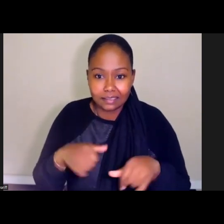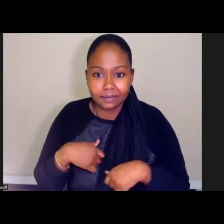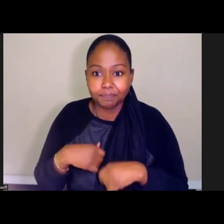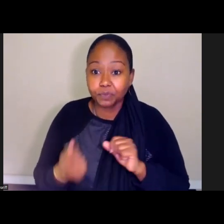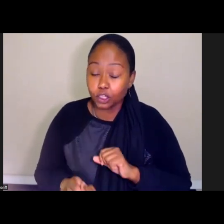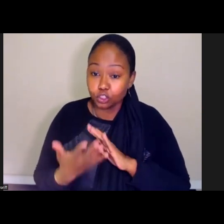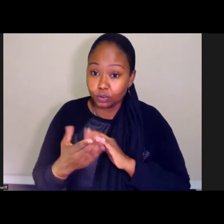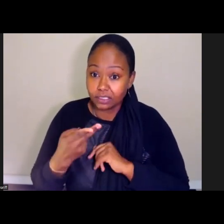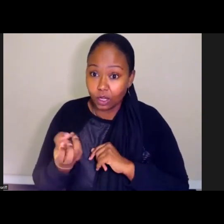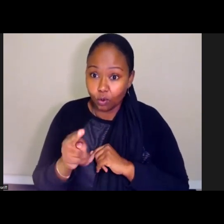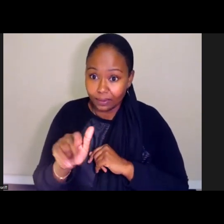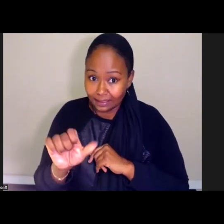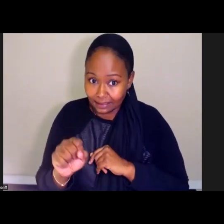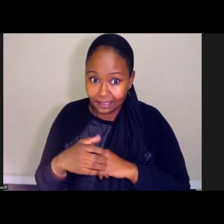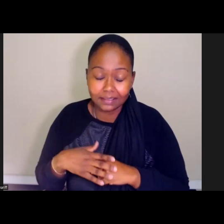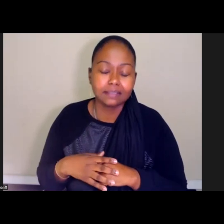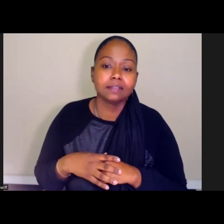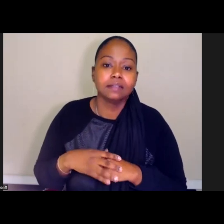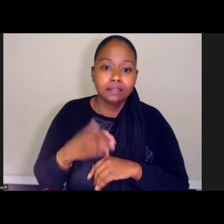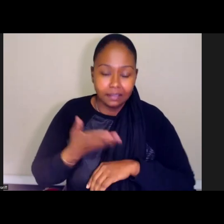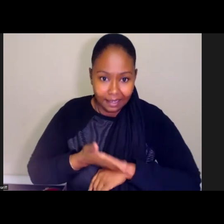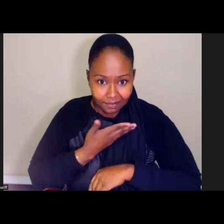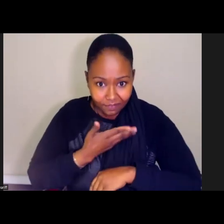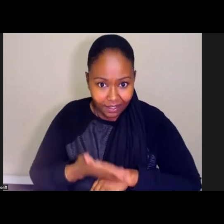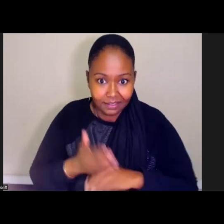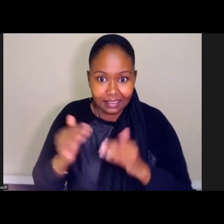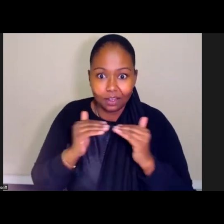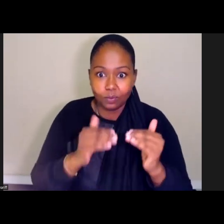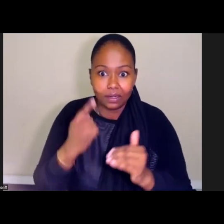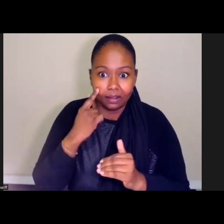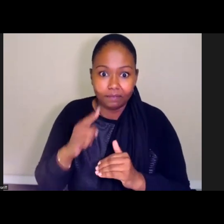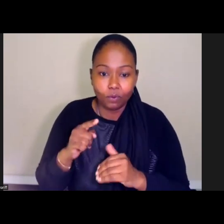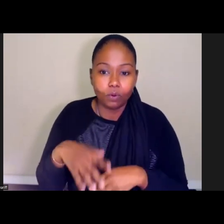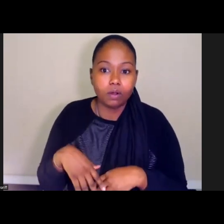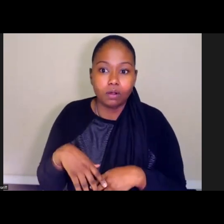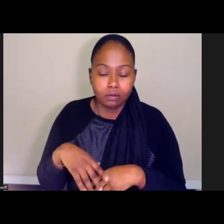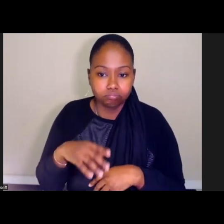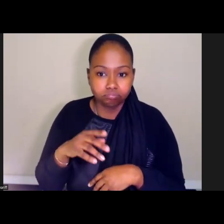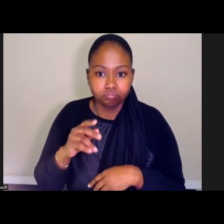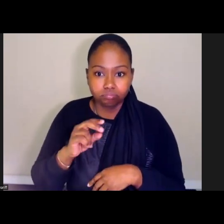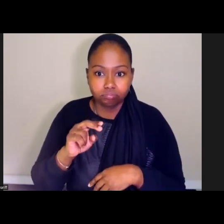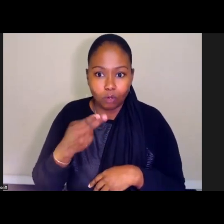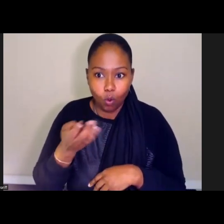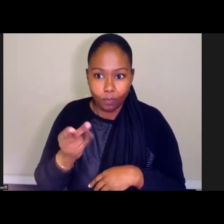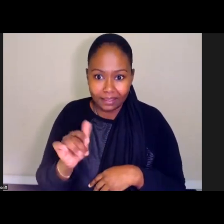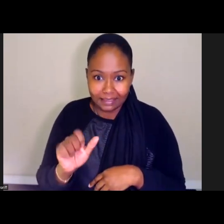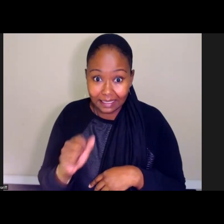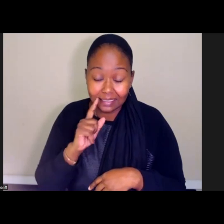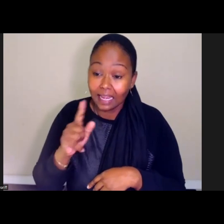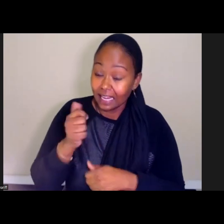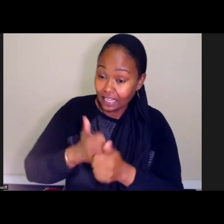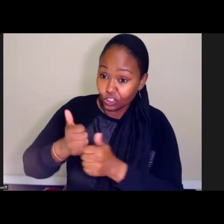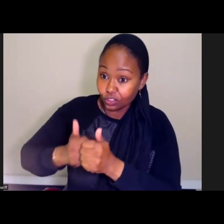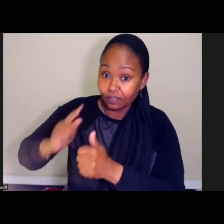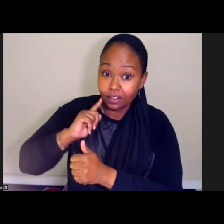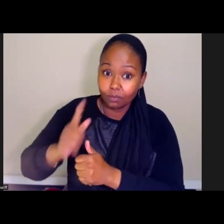advancing equity through everything that happens in the Master Plan for Aging. So each of them is going to take a few minutes to reflect on all that